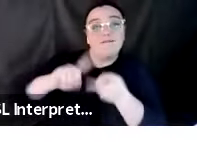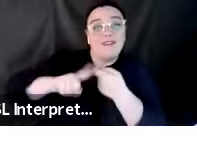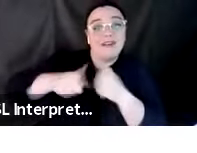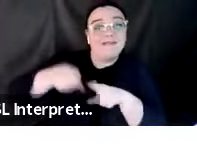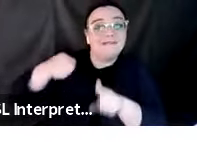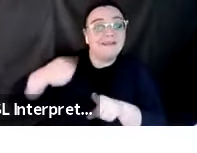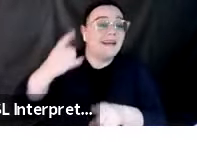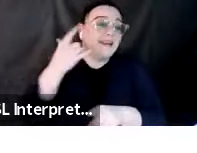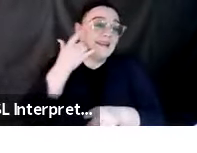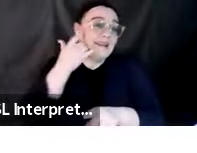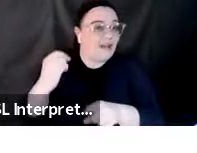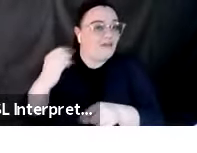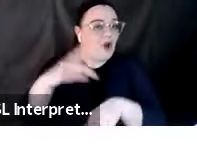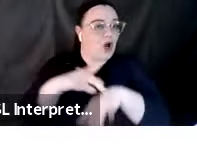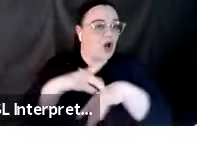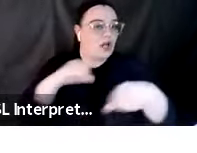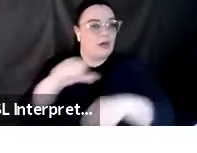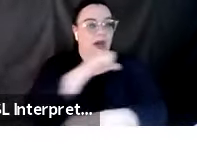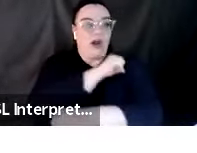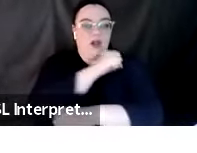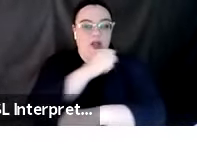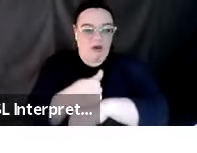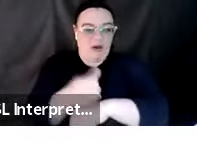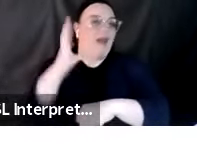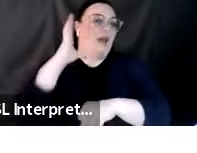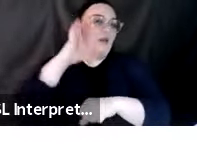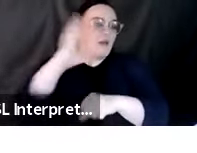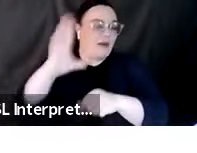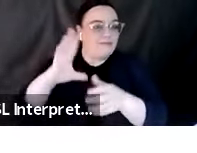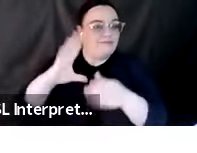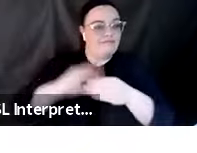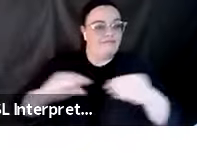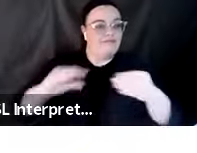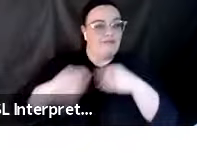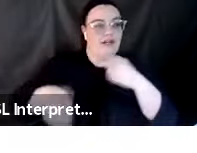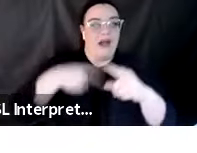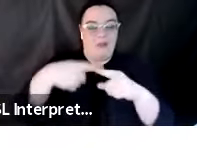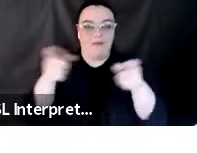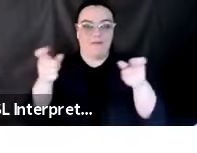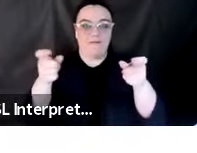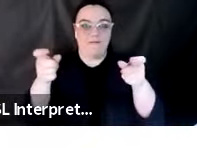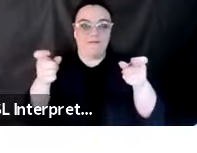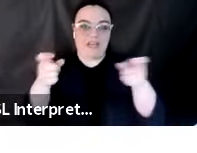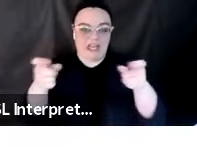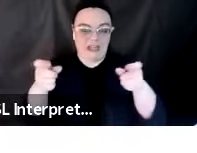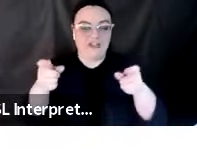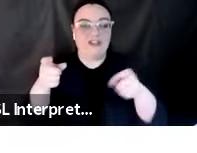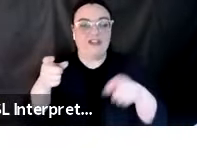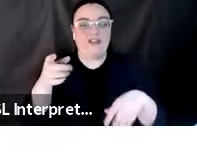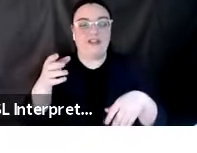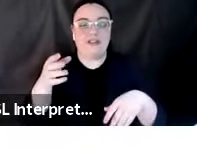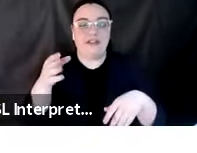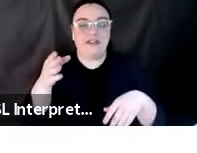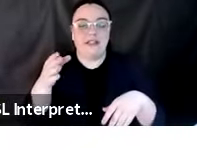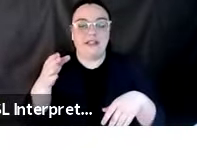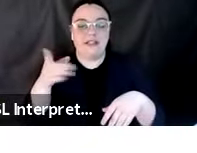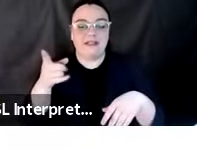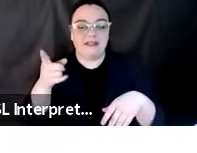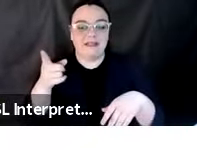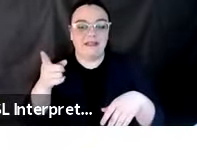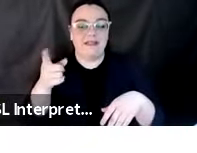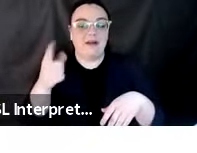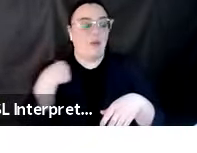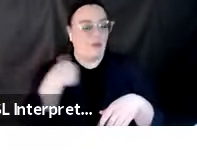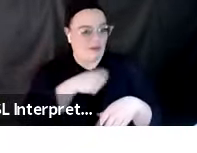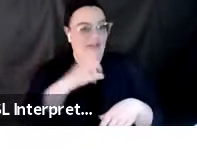Earthquake Authority are going to talk about mitigation. And we heard David Passi from FEMA